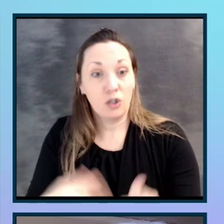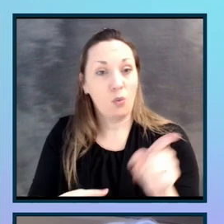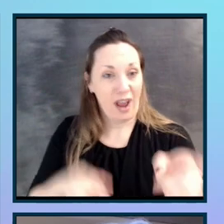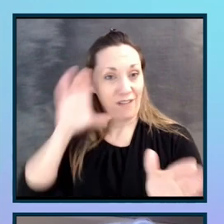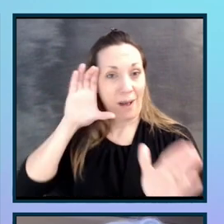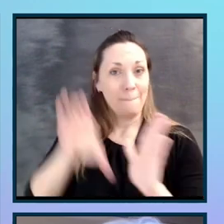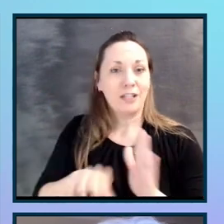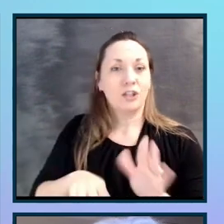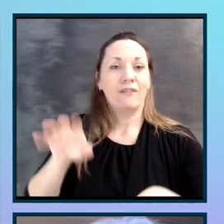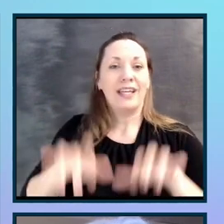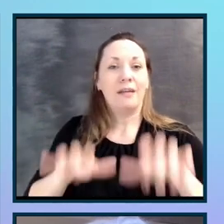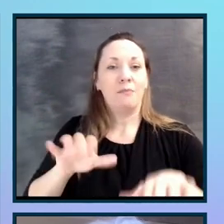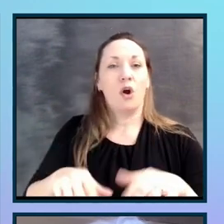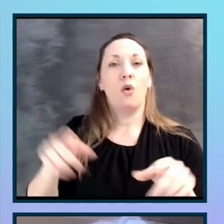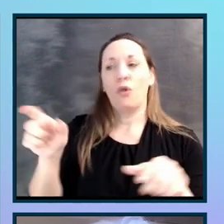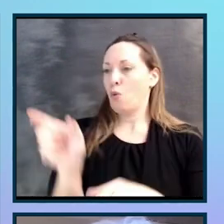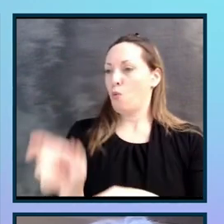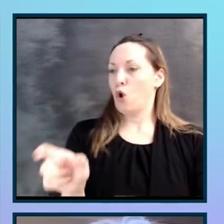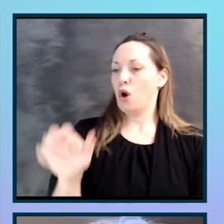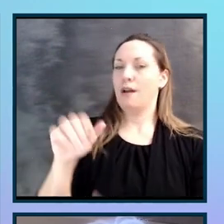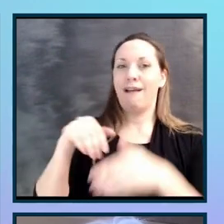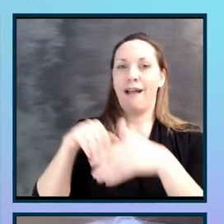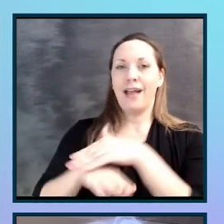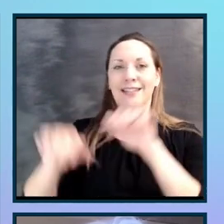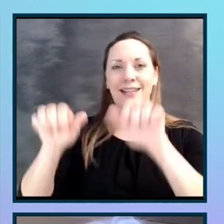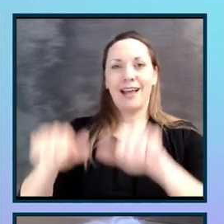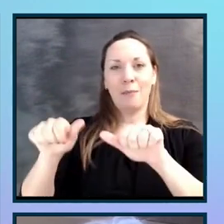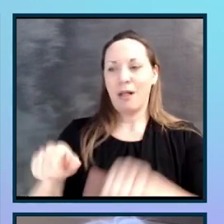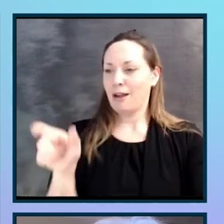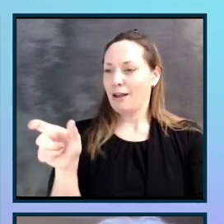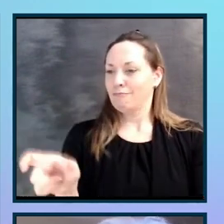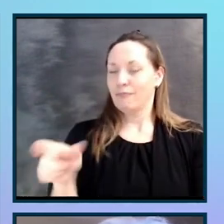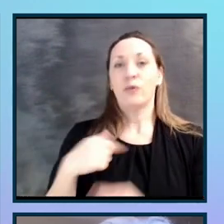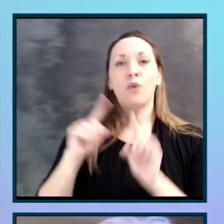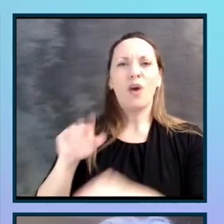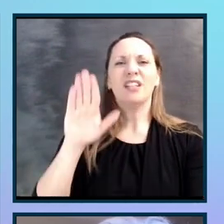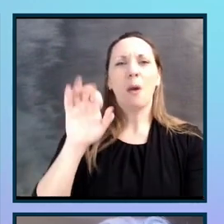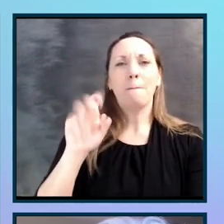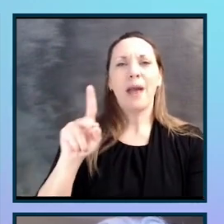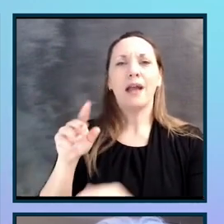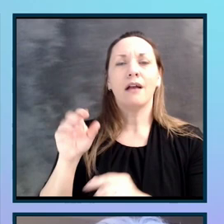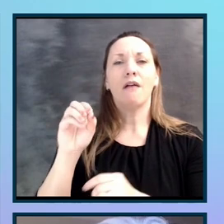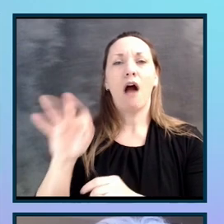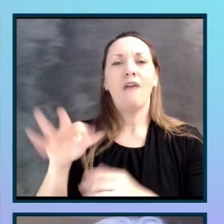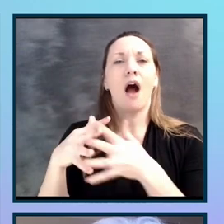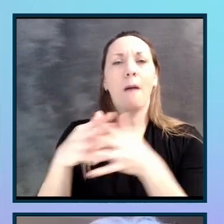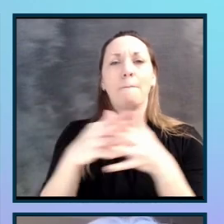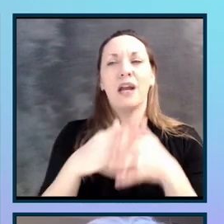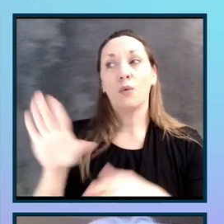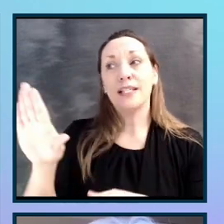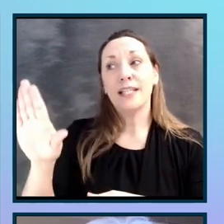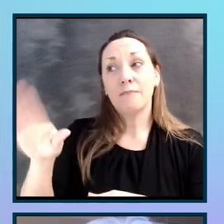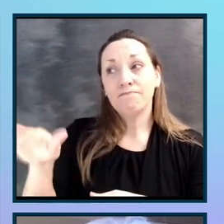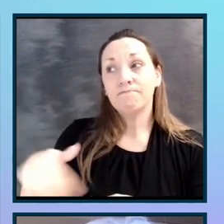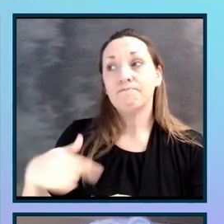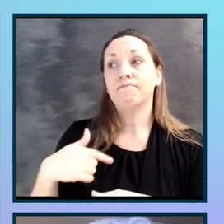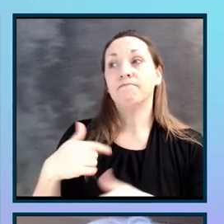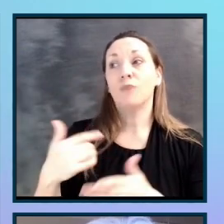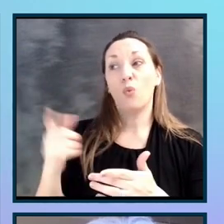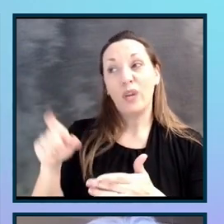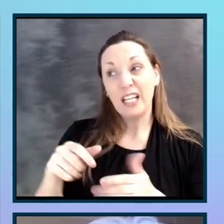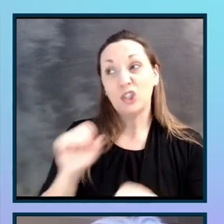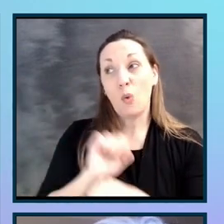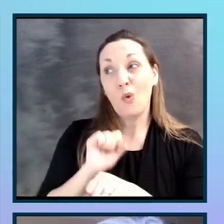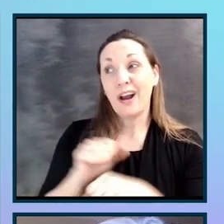here of a keyboard with the word accessibility instead of a tab. We went to Bank America and said, hey, it's a new thing. We need to work on accessibility of your